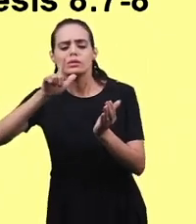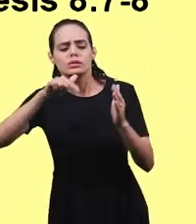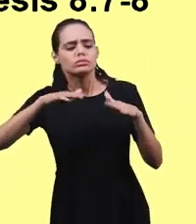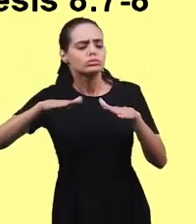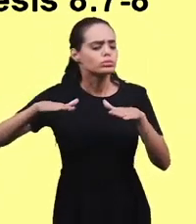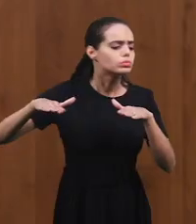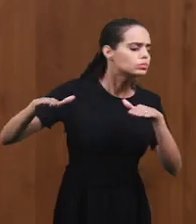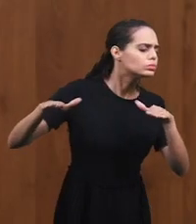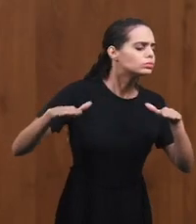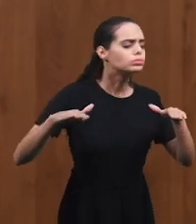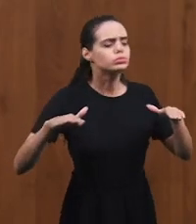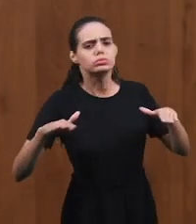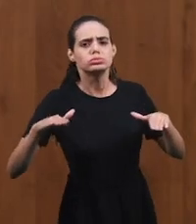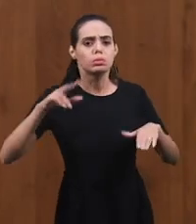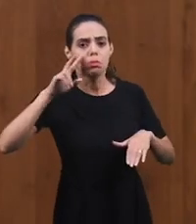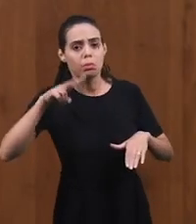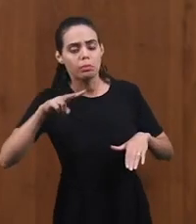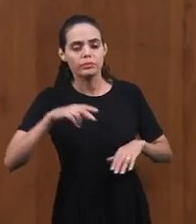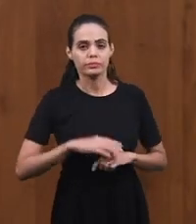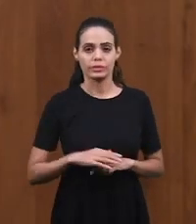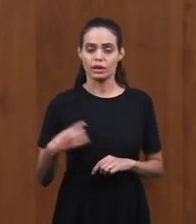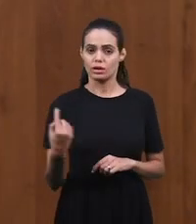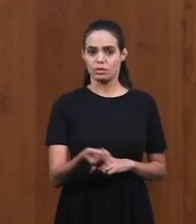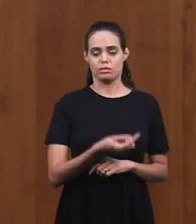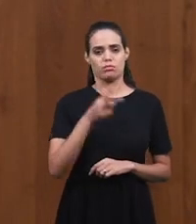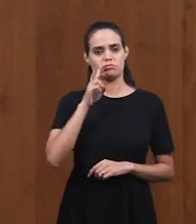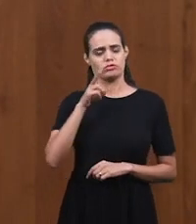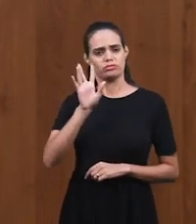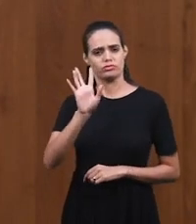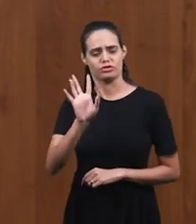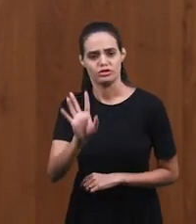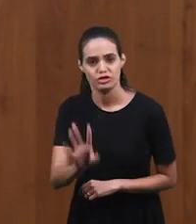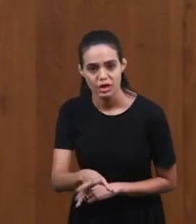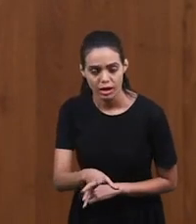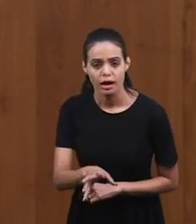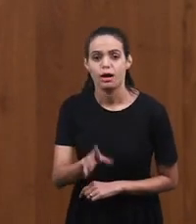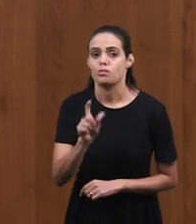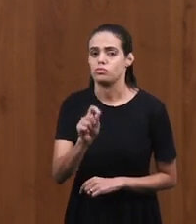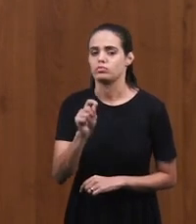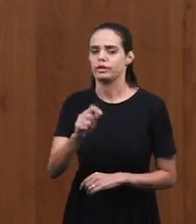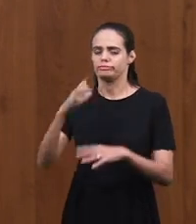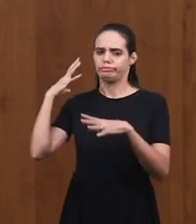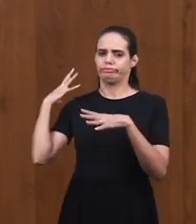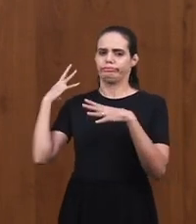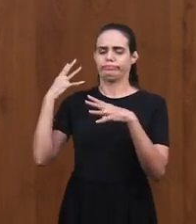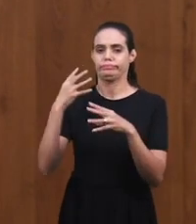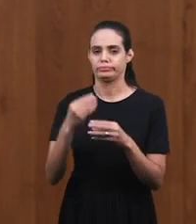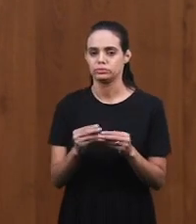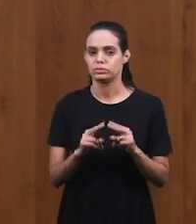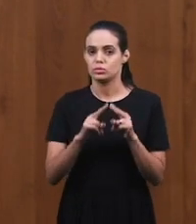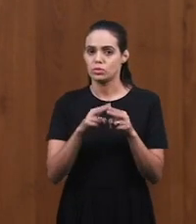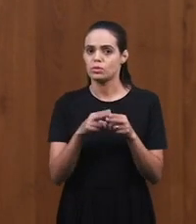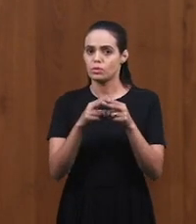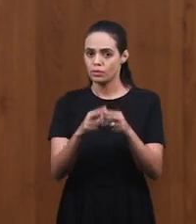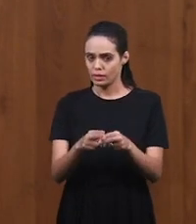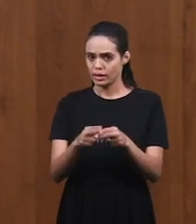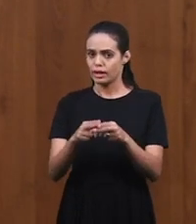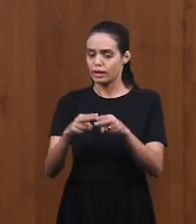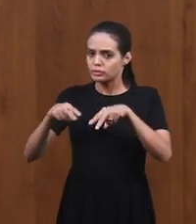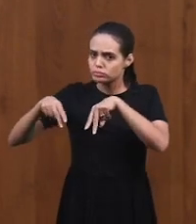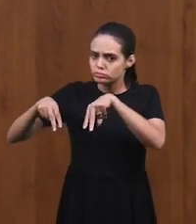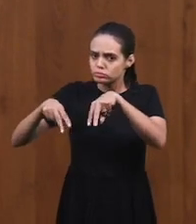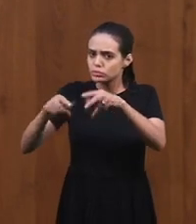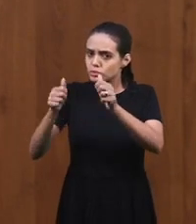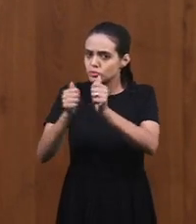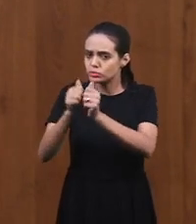ground. We saw in the last classes that Noah was a man that walked with God. And he knew the